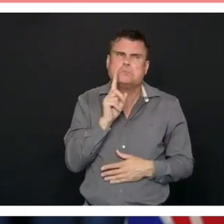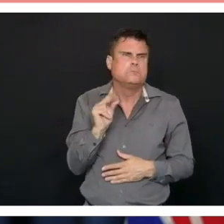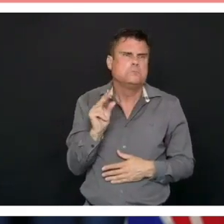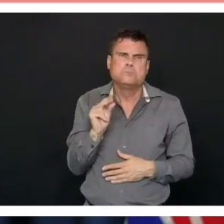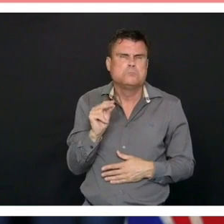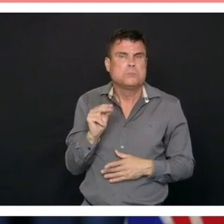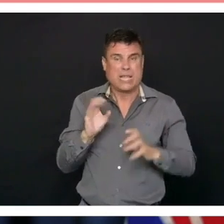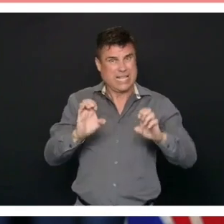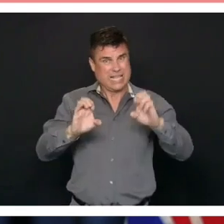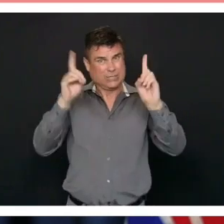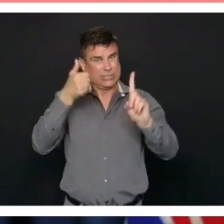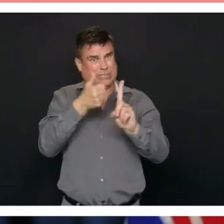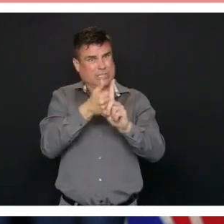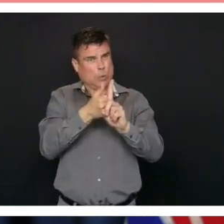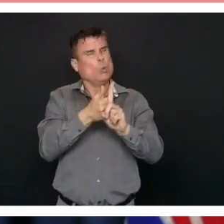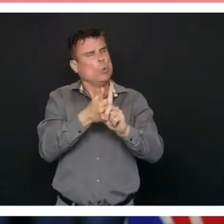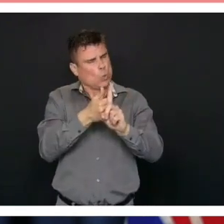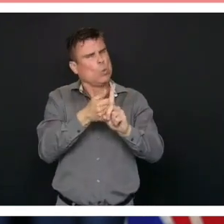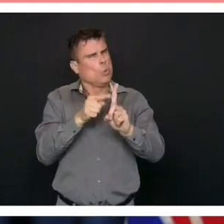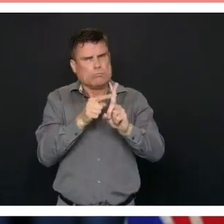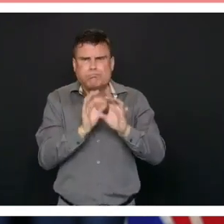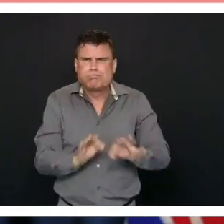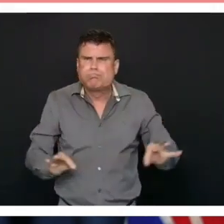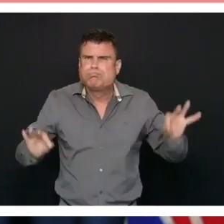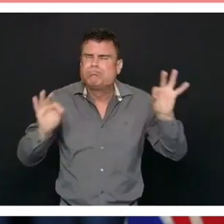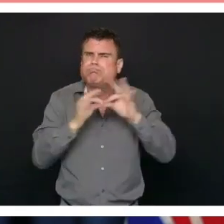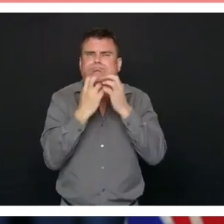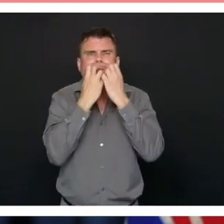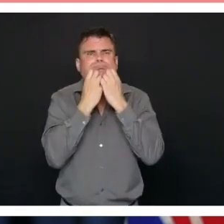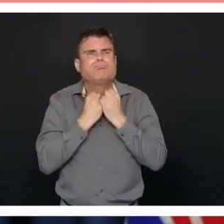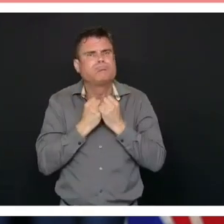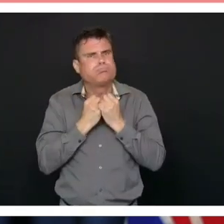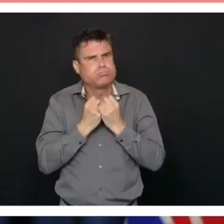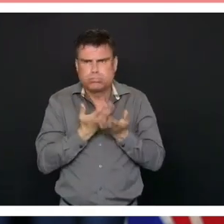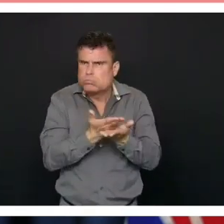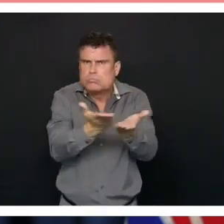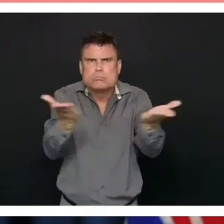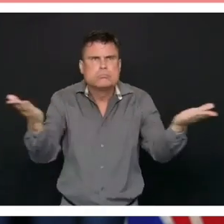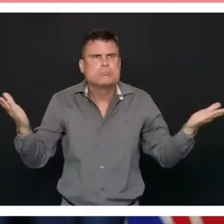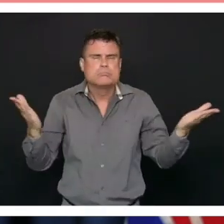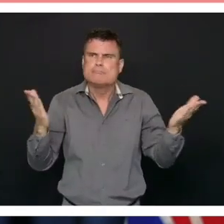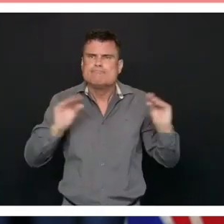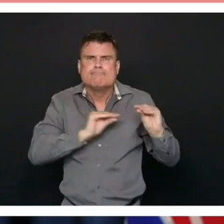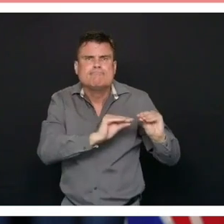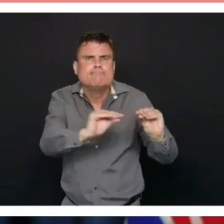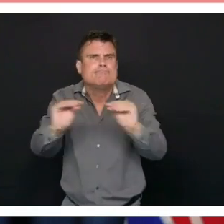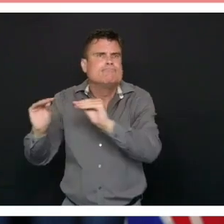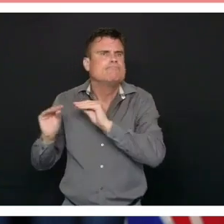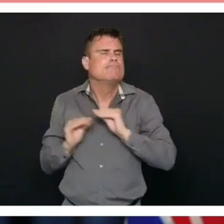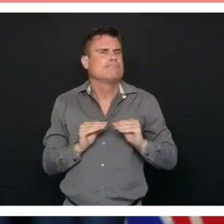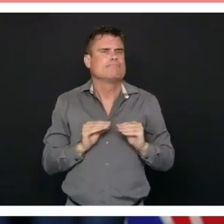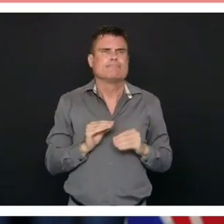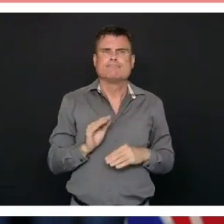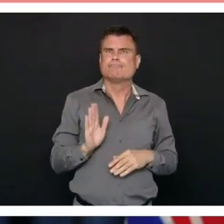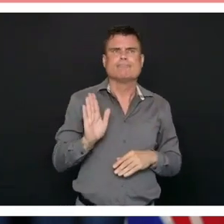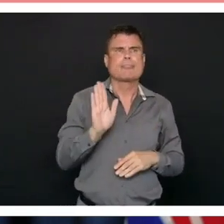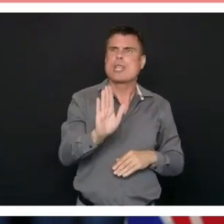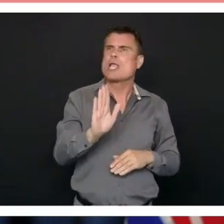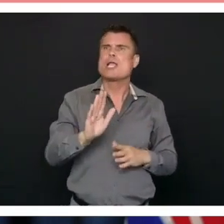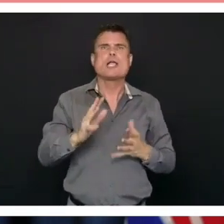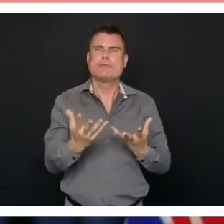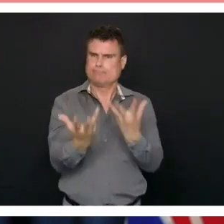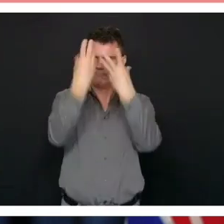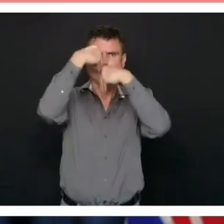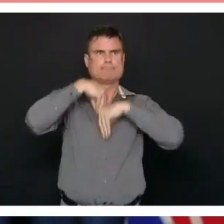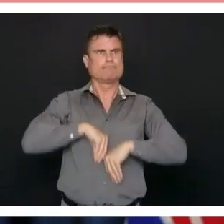society. We have been committed from the beginning to expand access to education for all British Columbians. And we'll continue